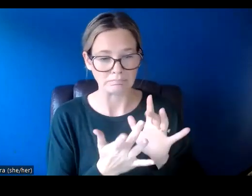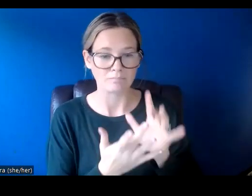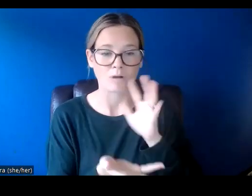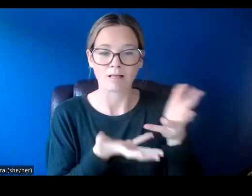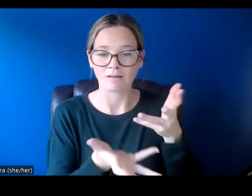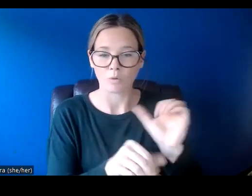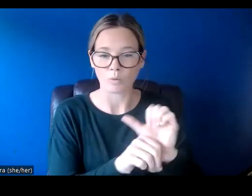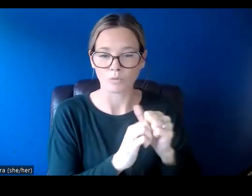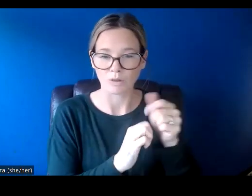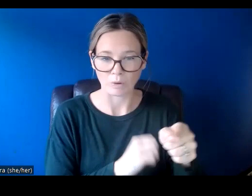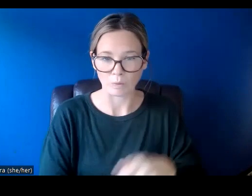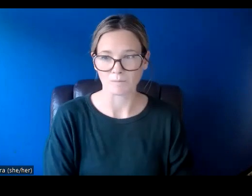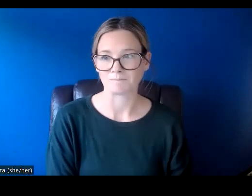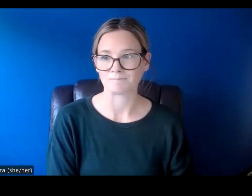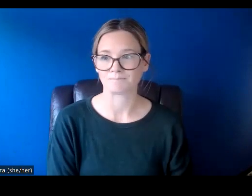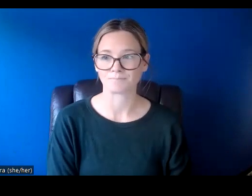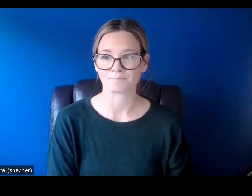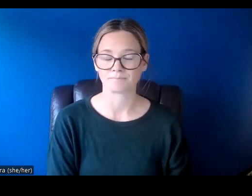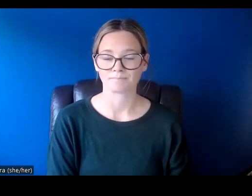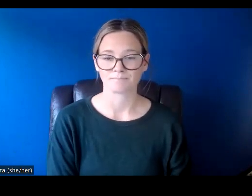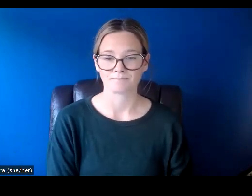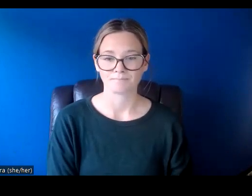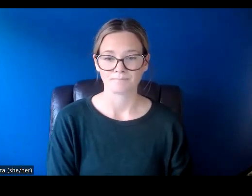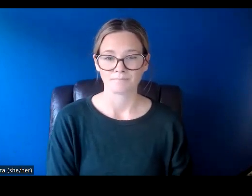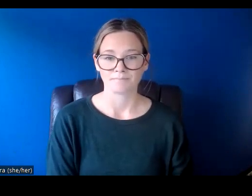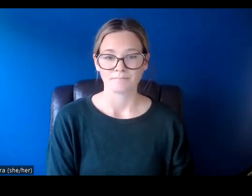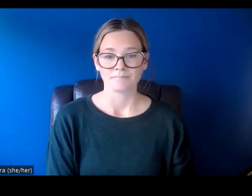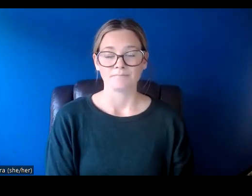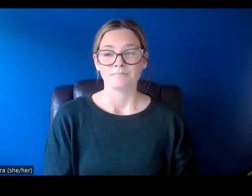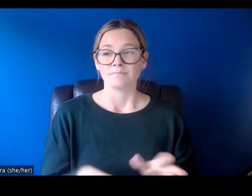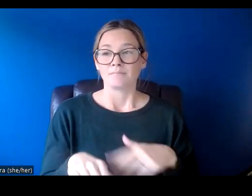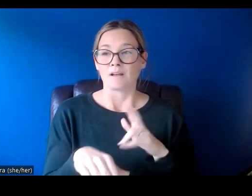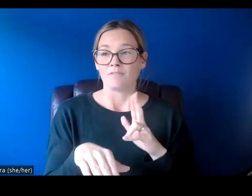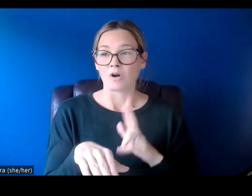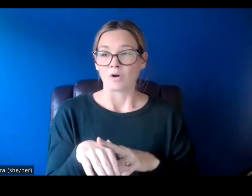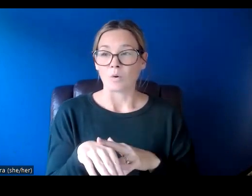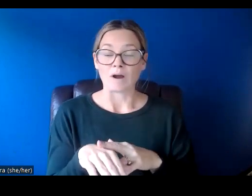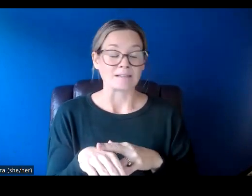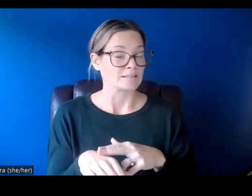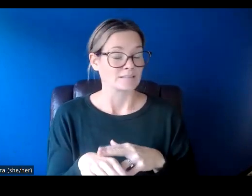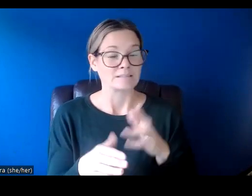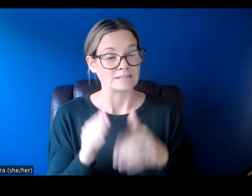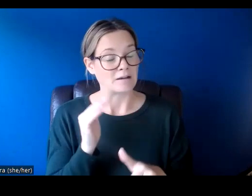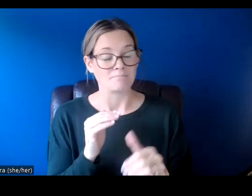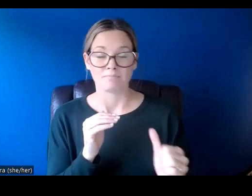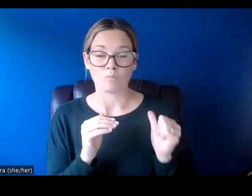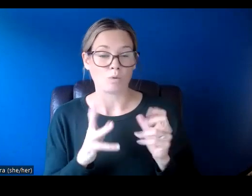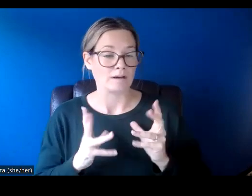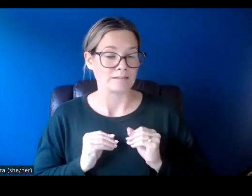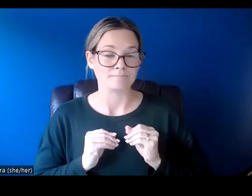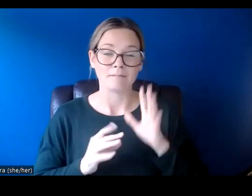Of course, there are going to be things that we will not tolerate, such as hate speech,